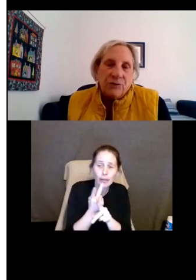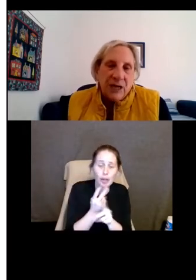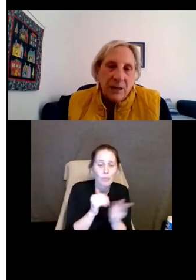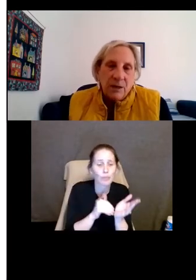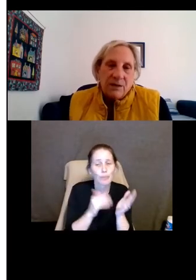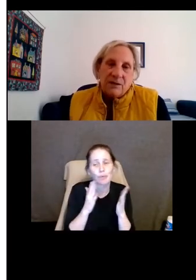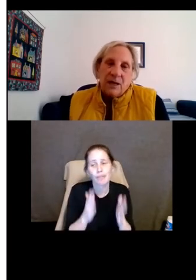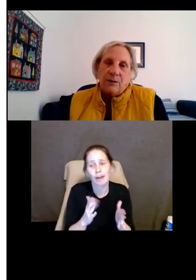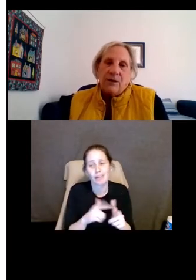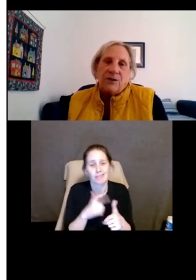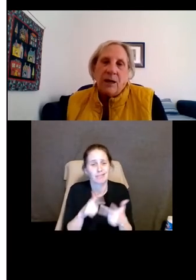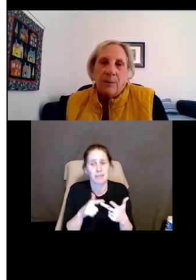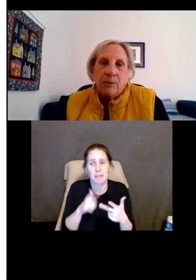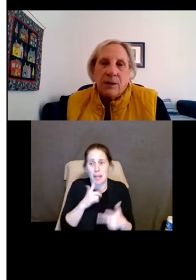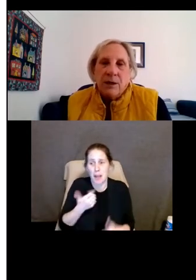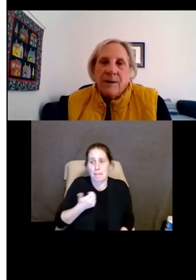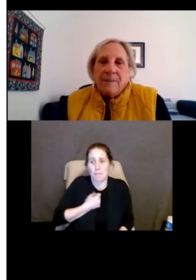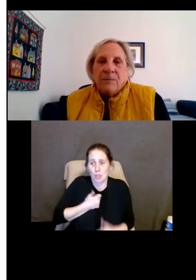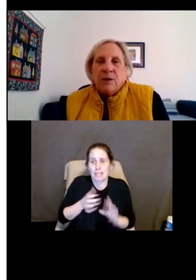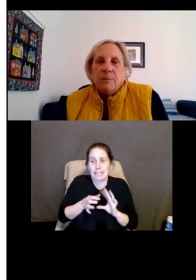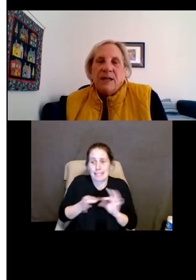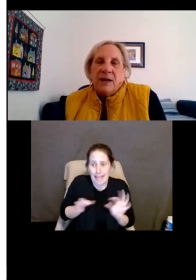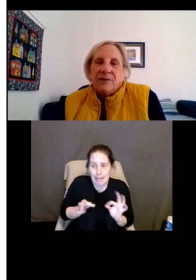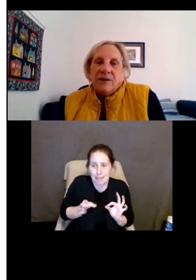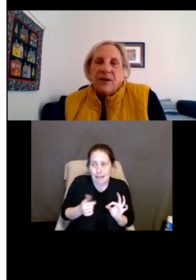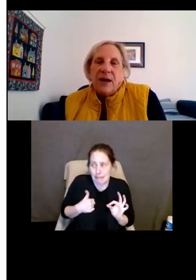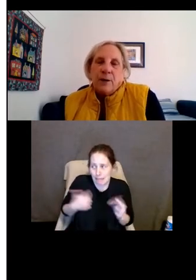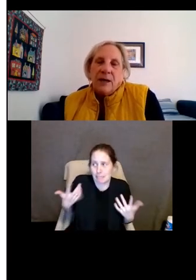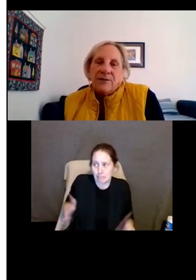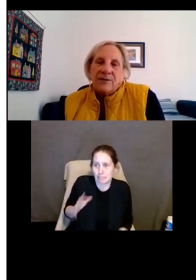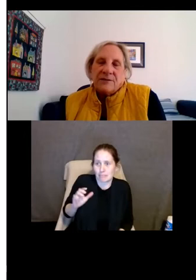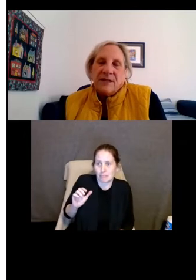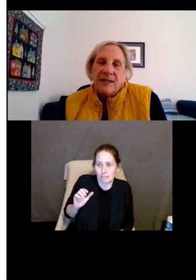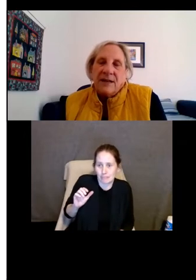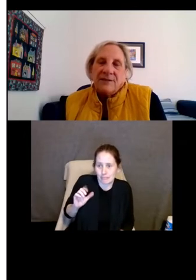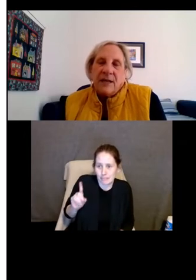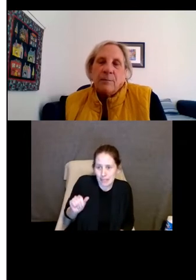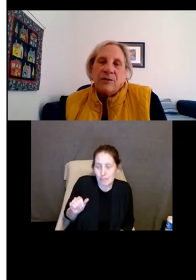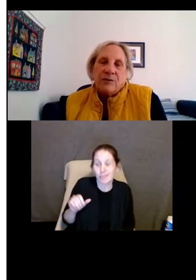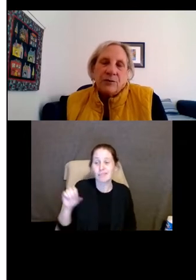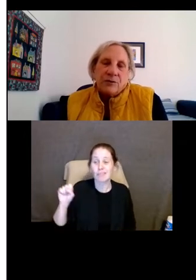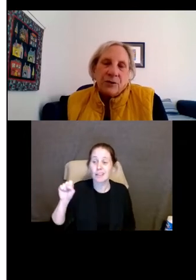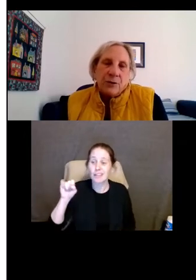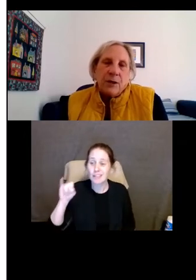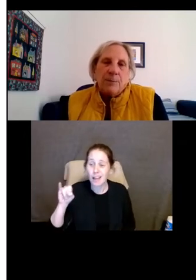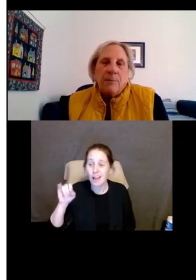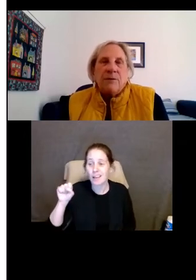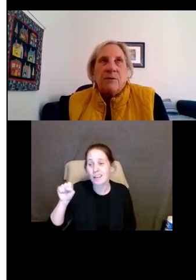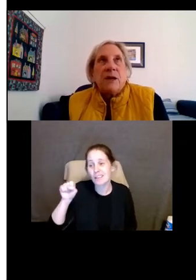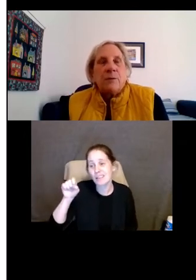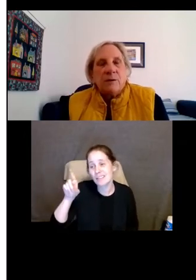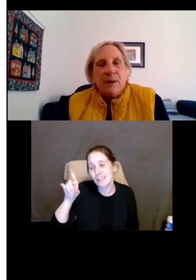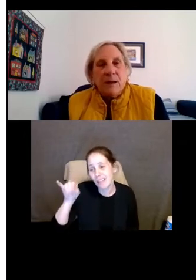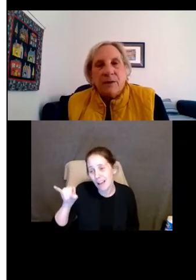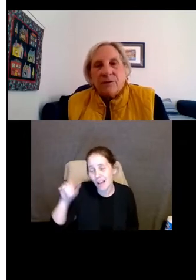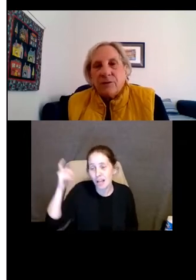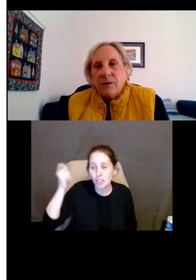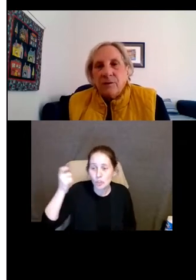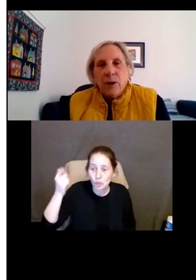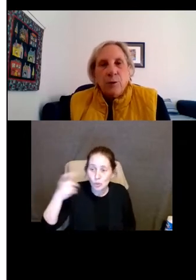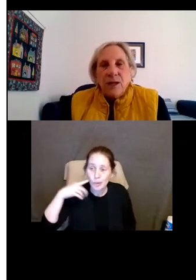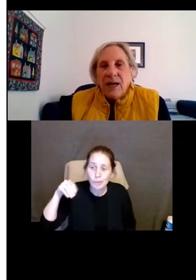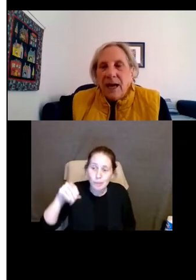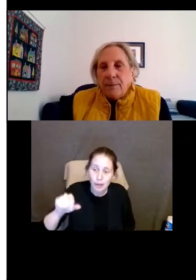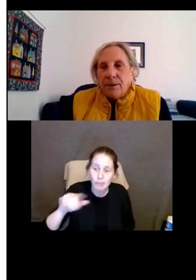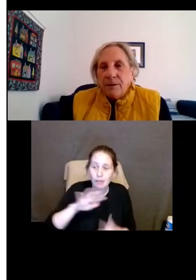person's own statement that they are disabled. There can be SSI or SSDI statements as a security payments, veterans payments,